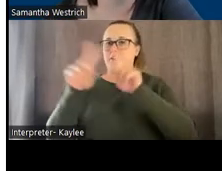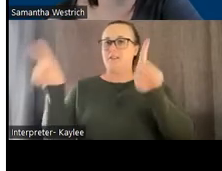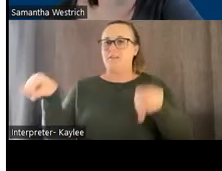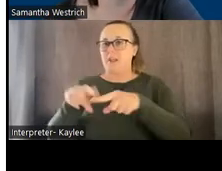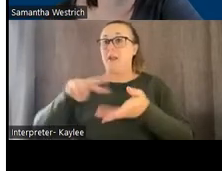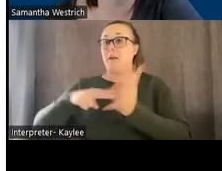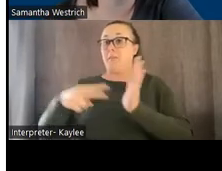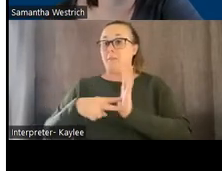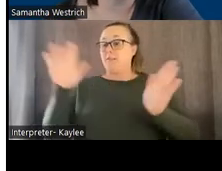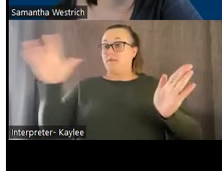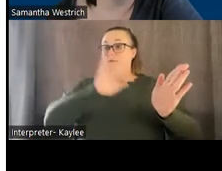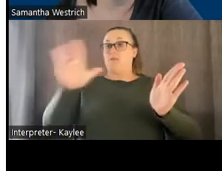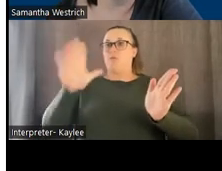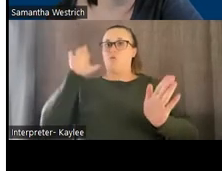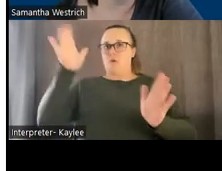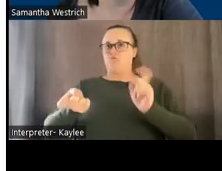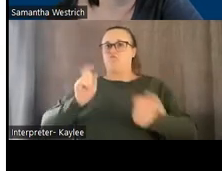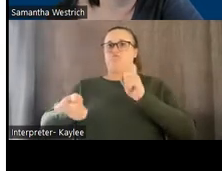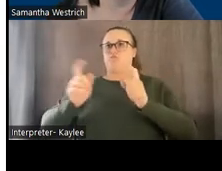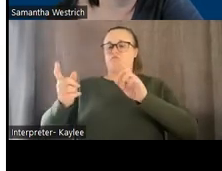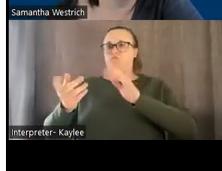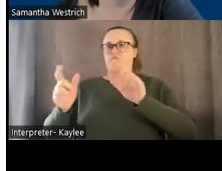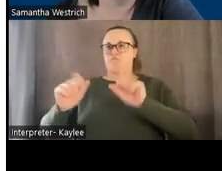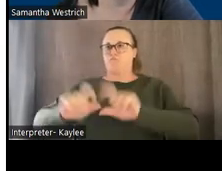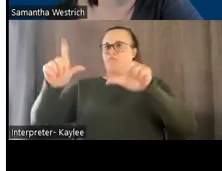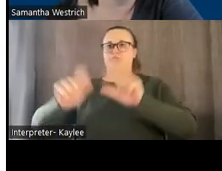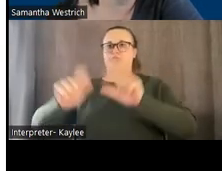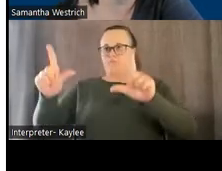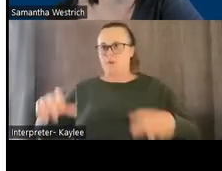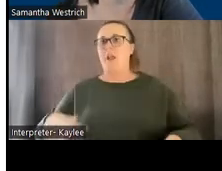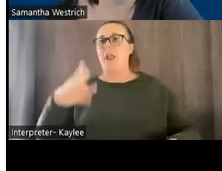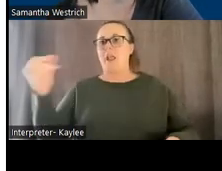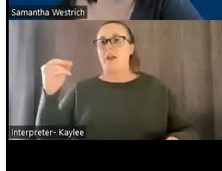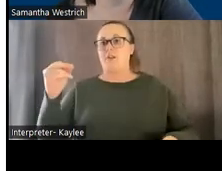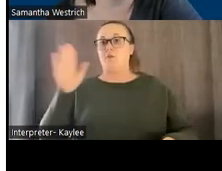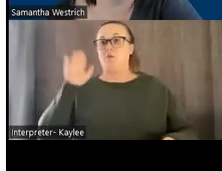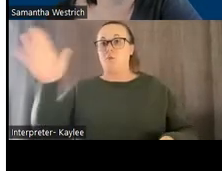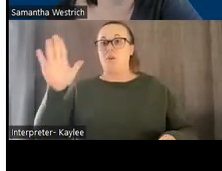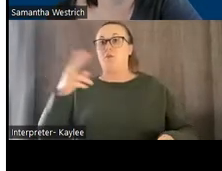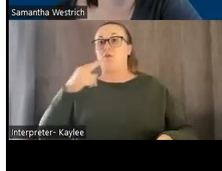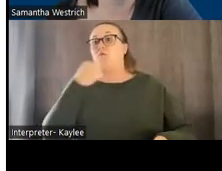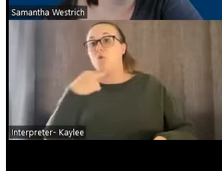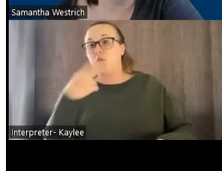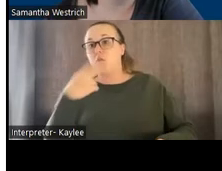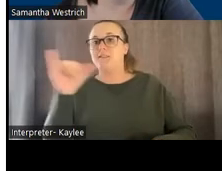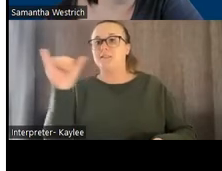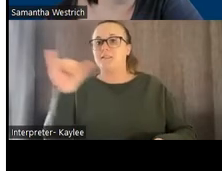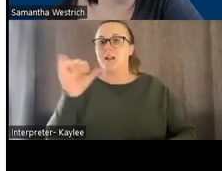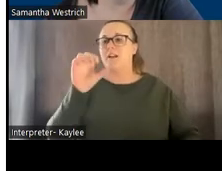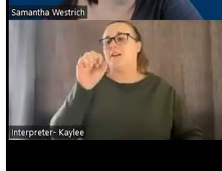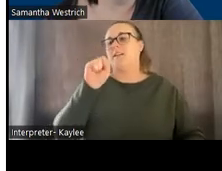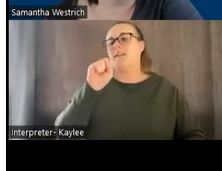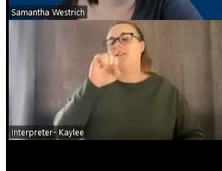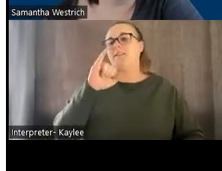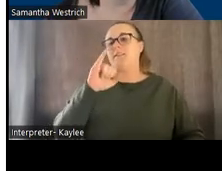the display changes. It has synthesized voices. So those are voices like Siri and Alexa. So the